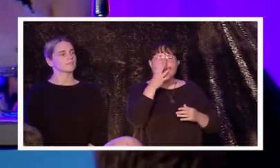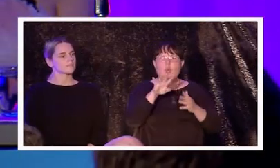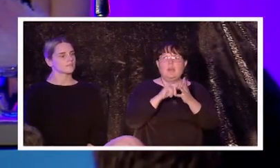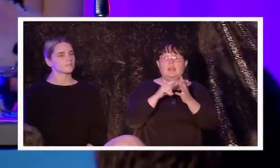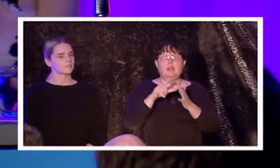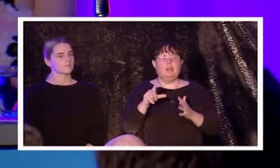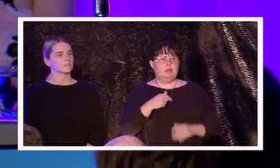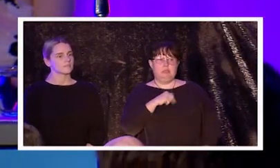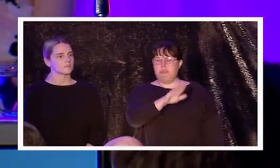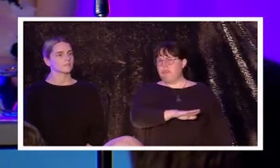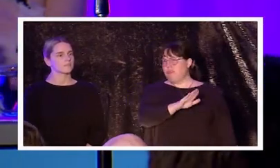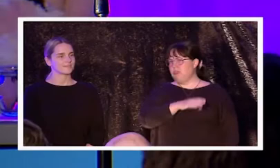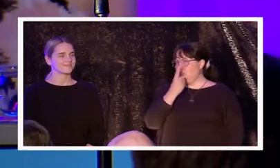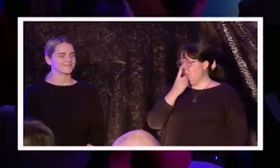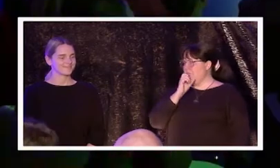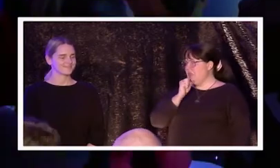Poor guy.